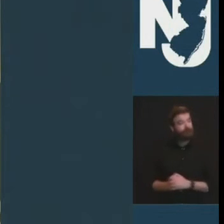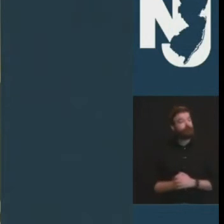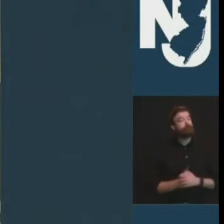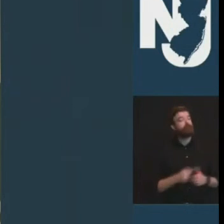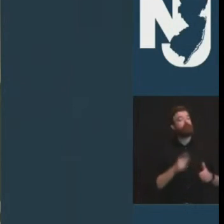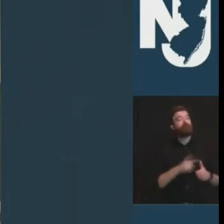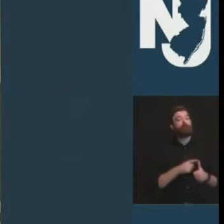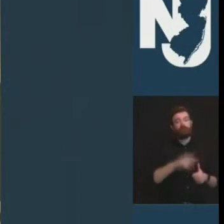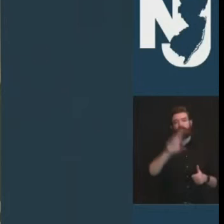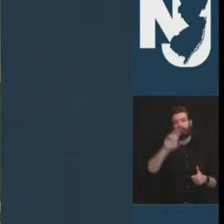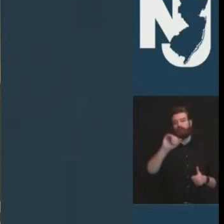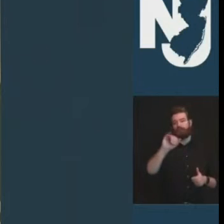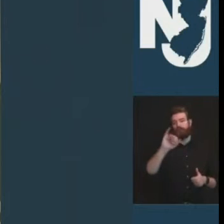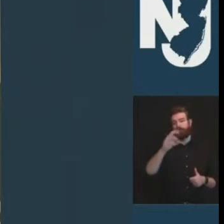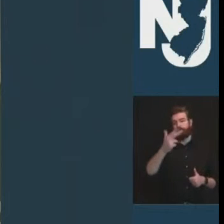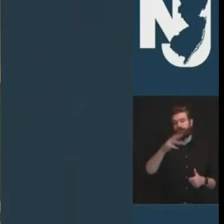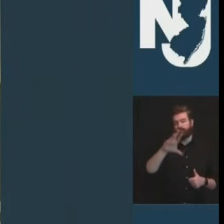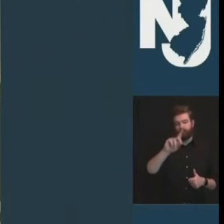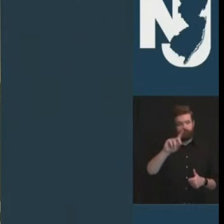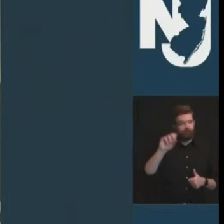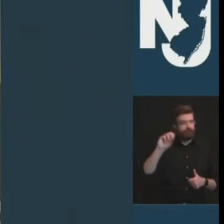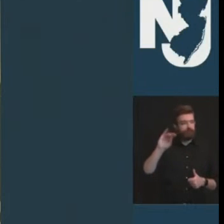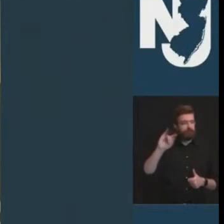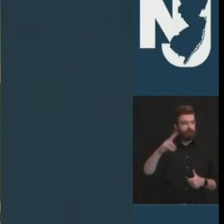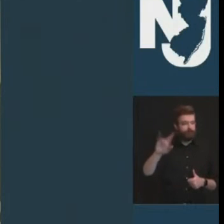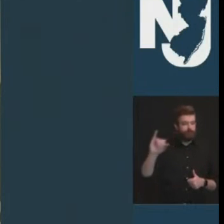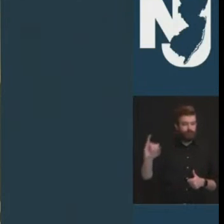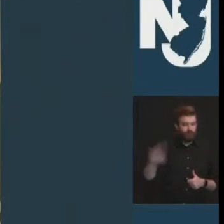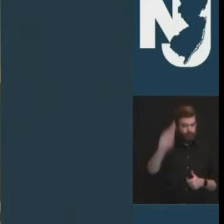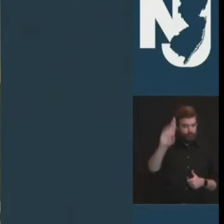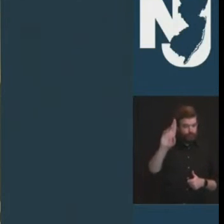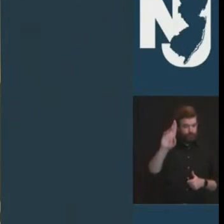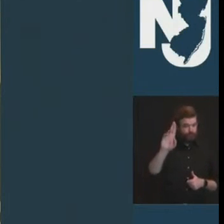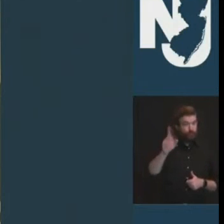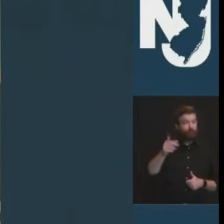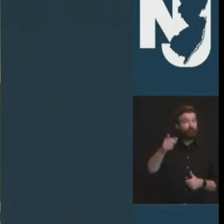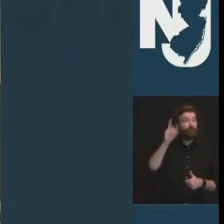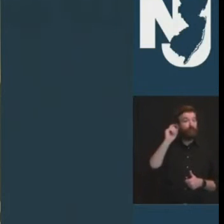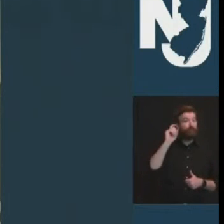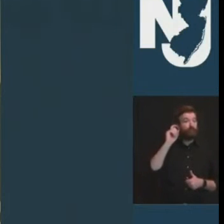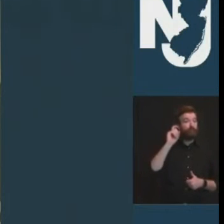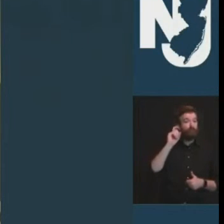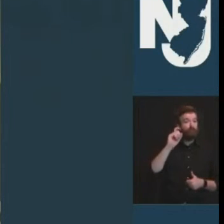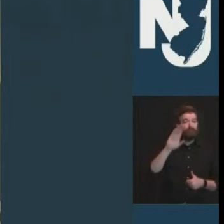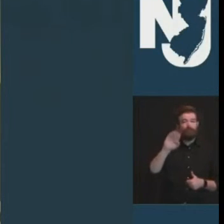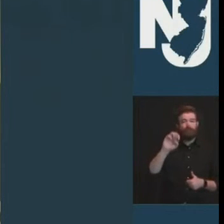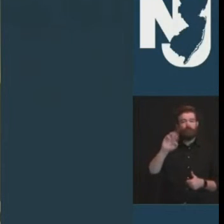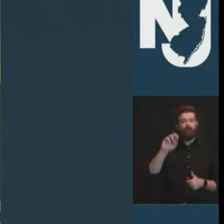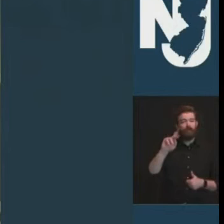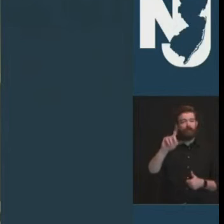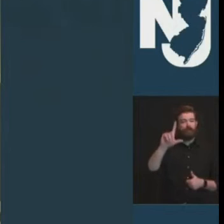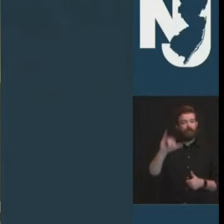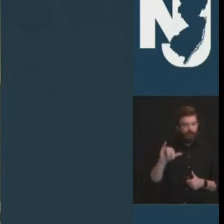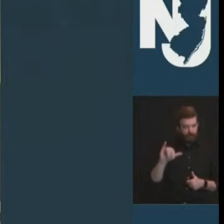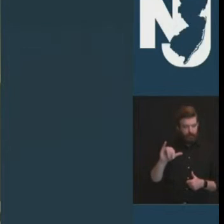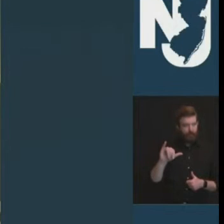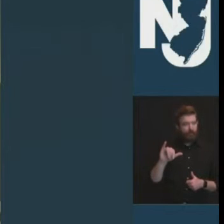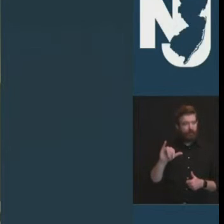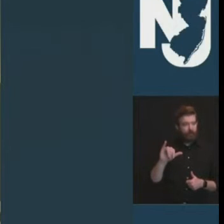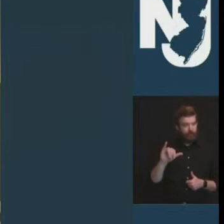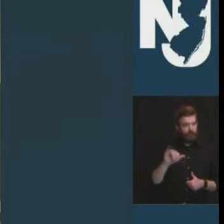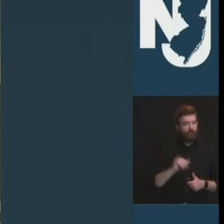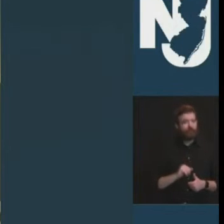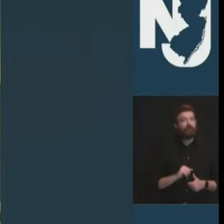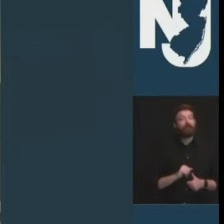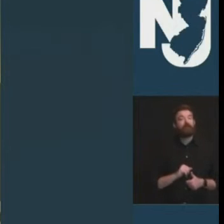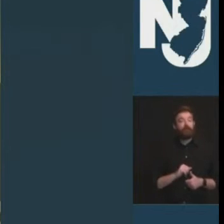of richard smith jr of berkeley township that's a town tammy and i know quite well he had made the jersey shore his